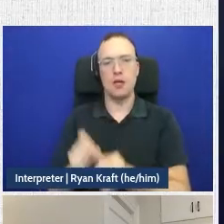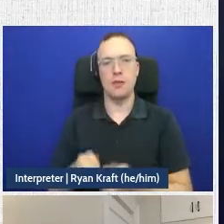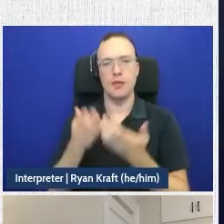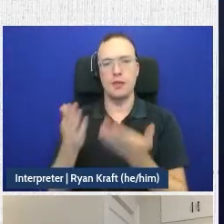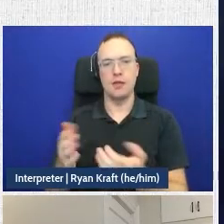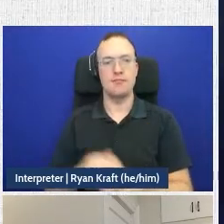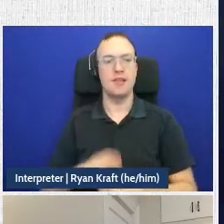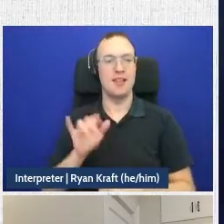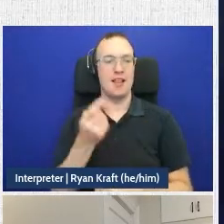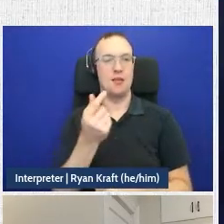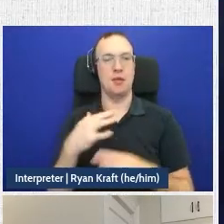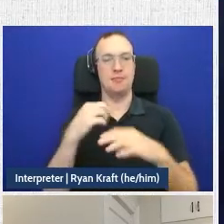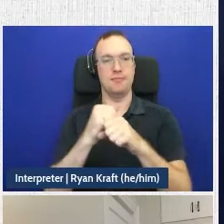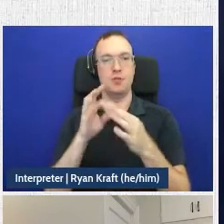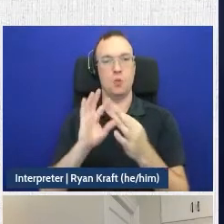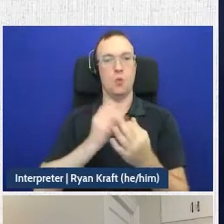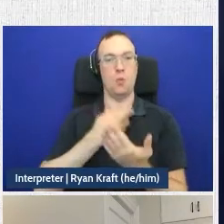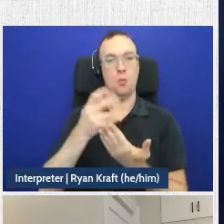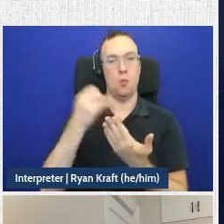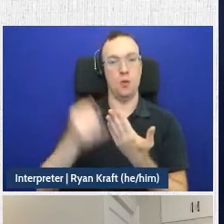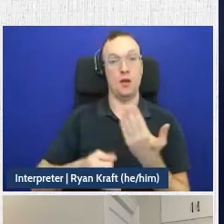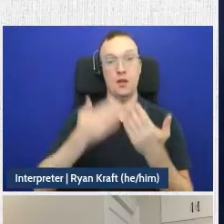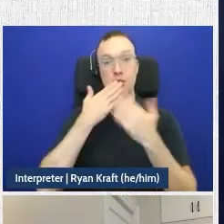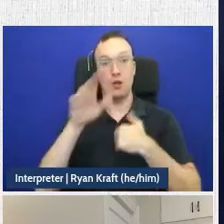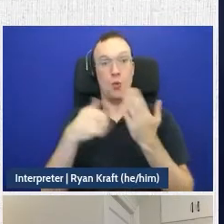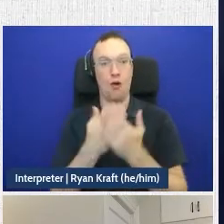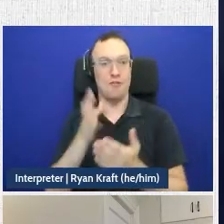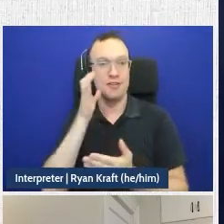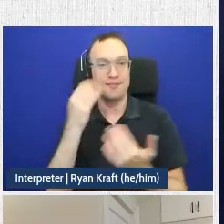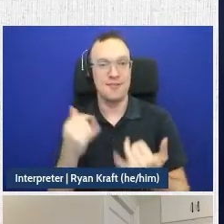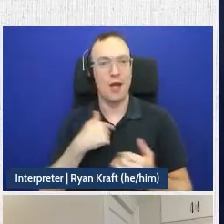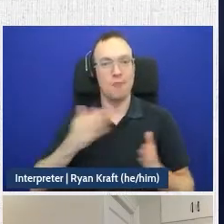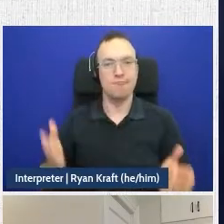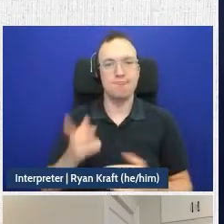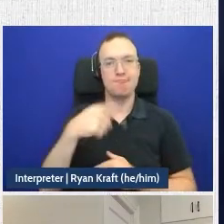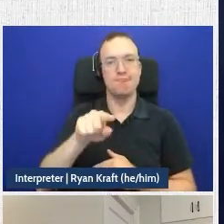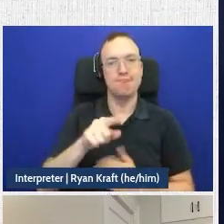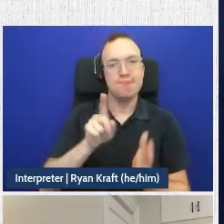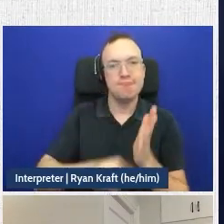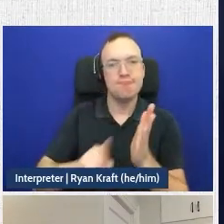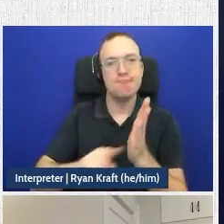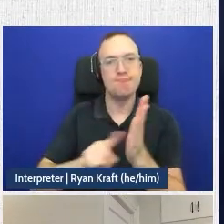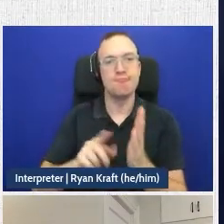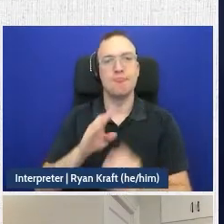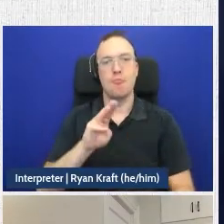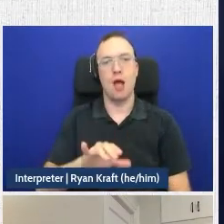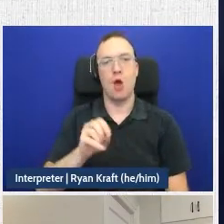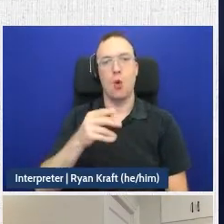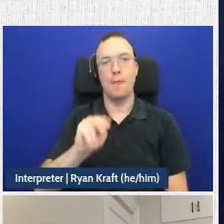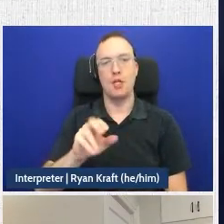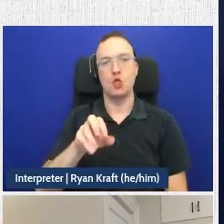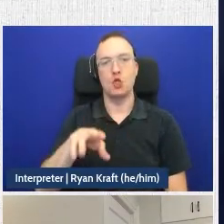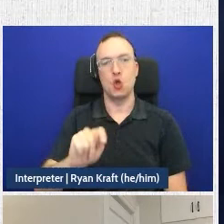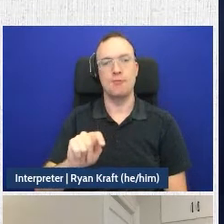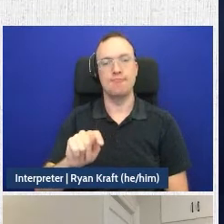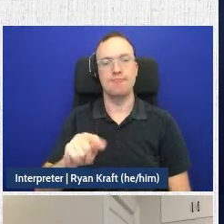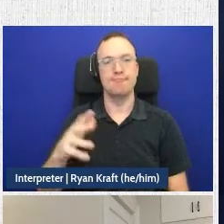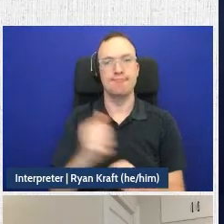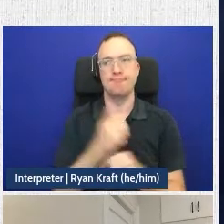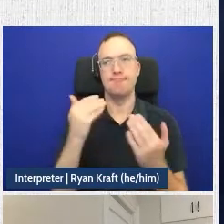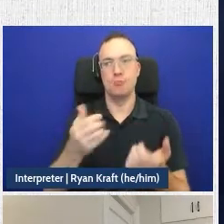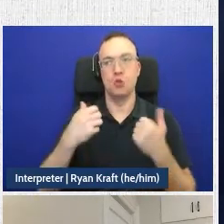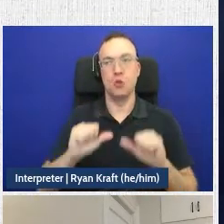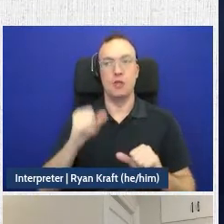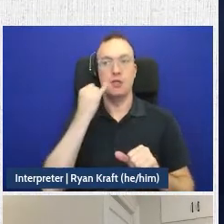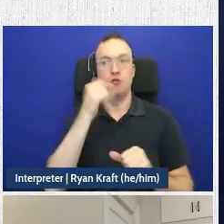So that's a little bit about our project. And thank you all for listening. I encourage you to check out my open court and take one of the tools for a spin. If